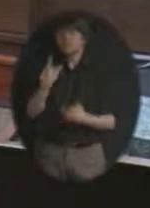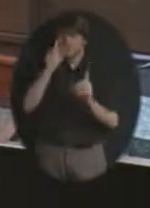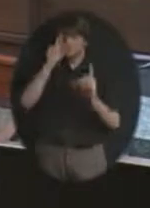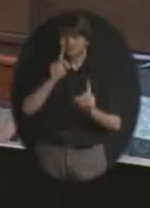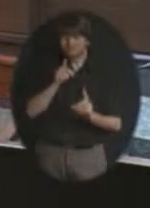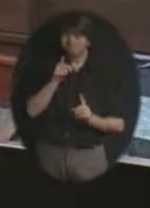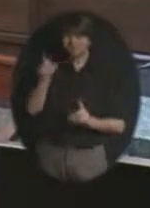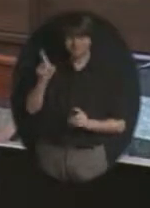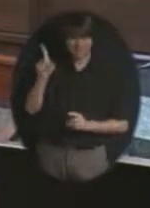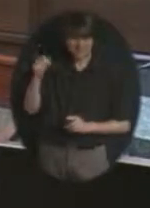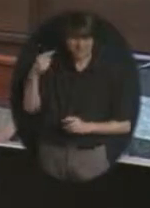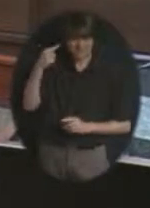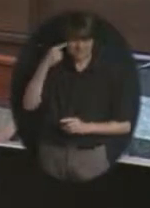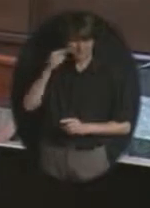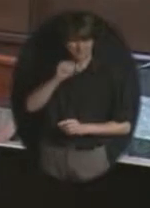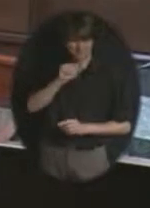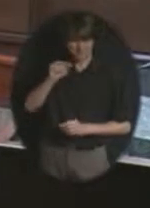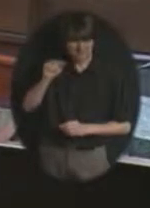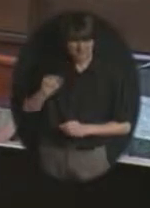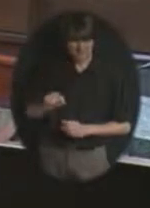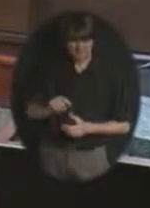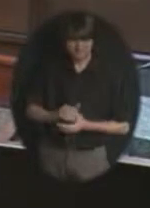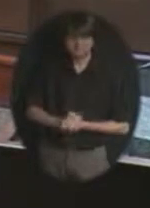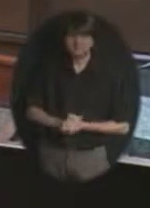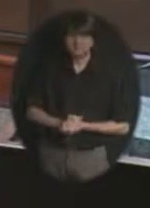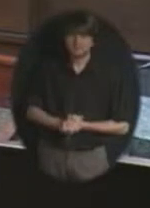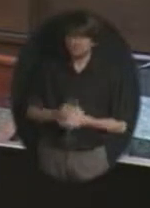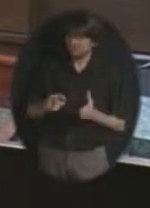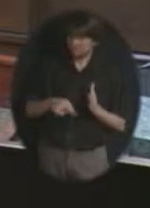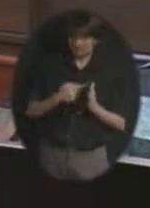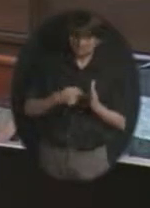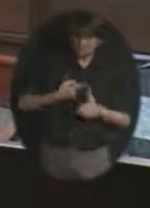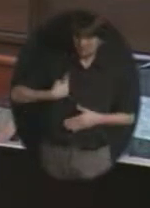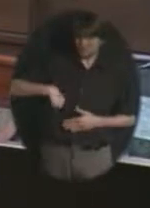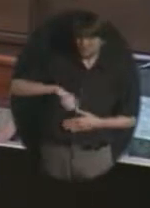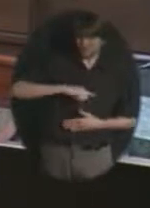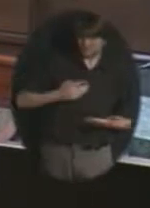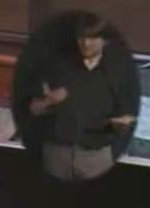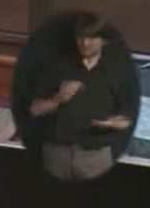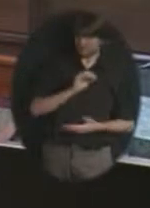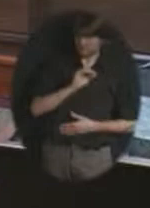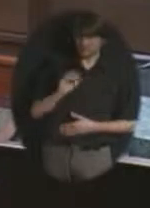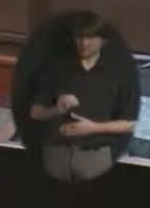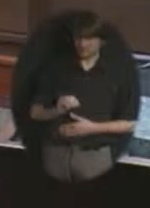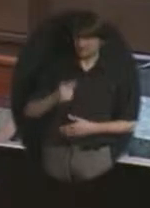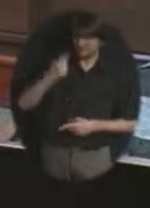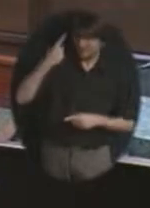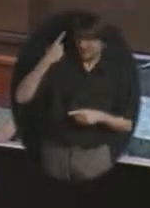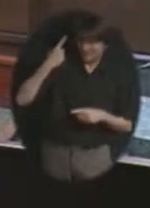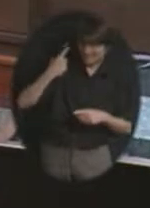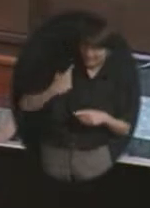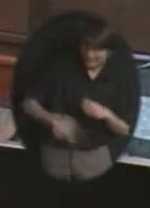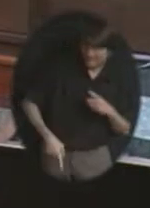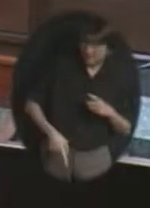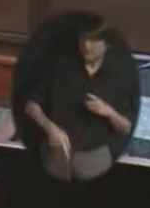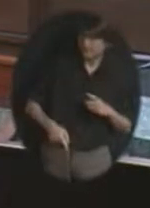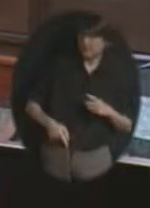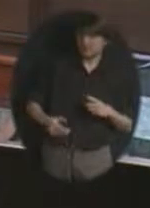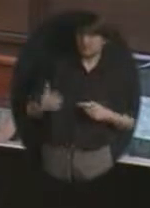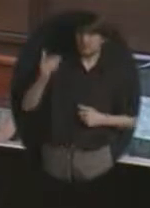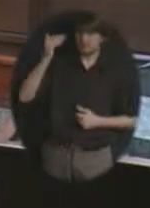And so sometimes we can't answer questions with the certainty